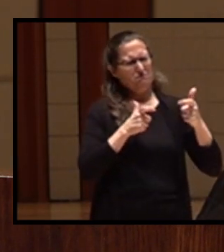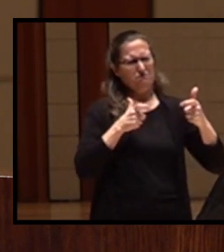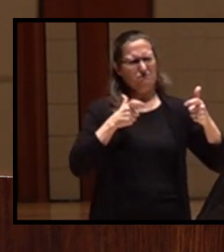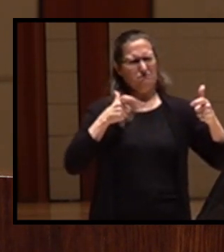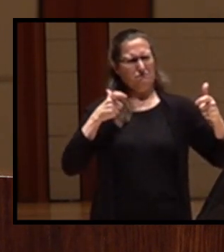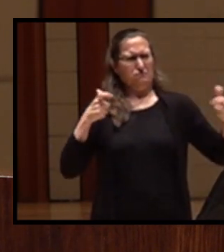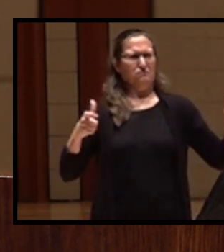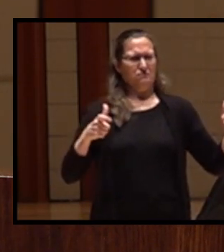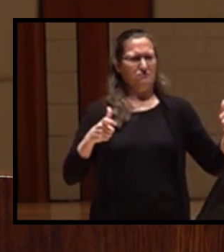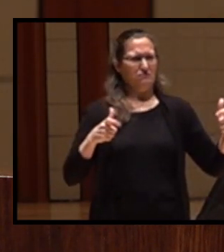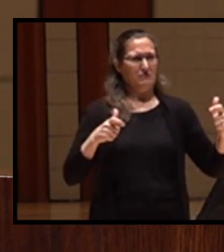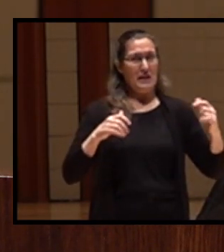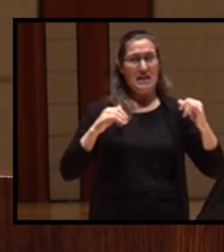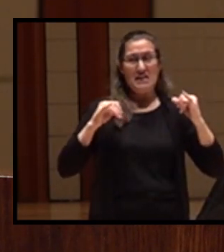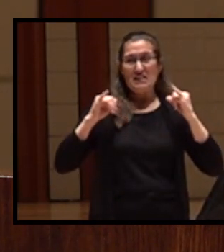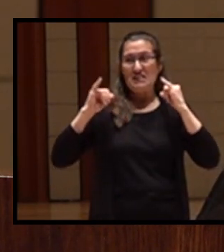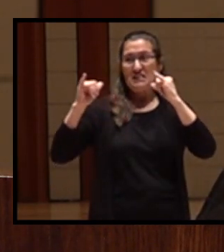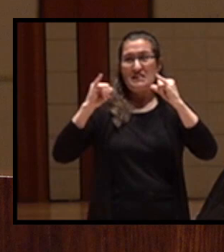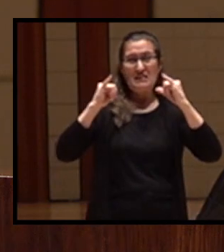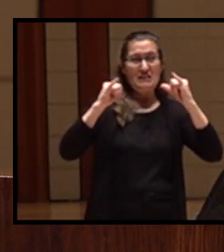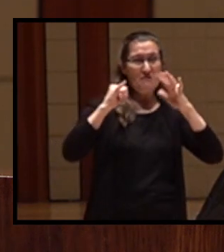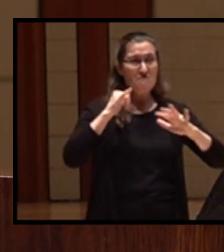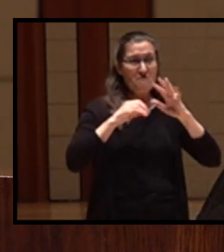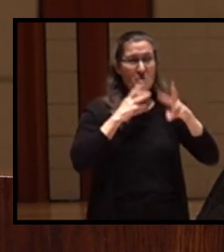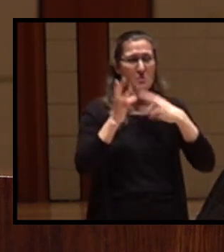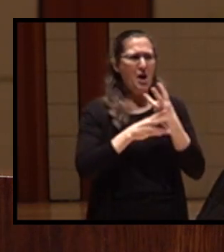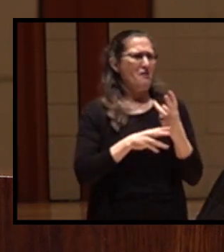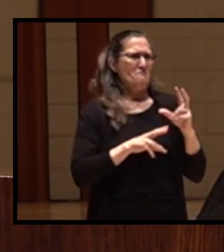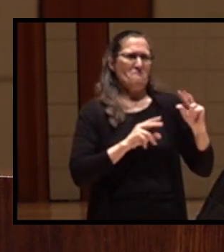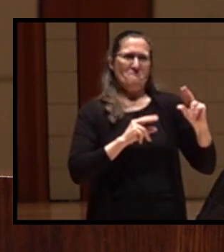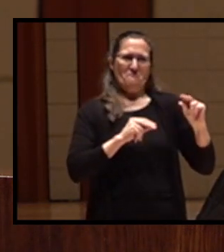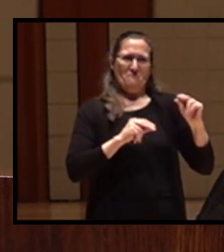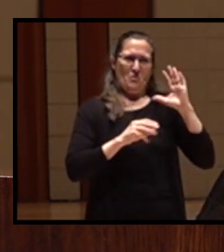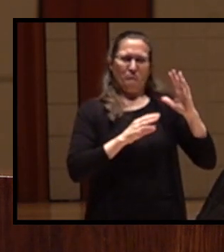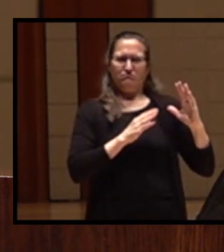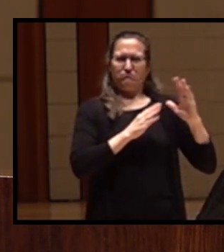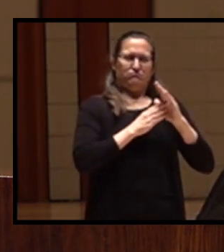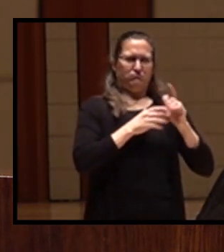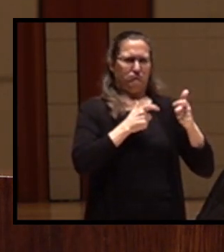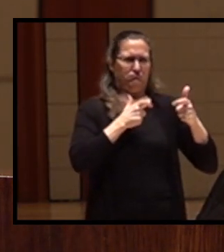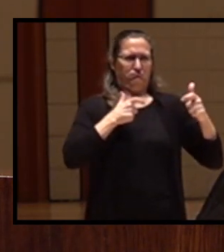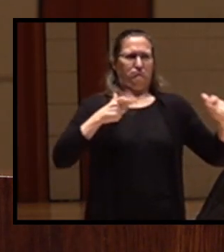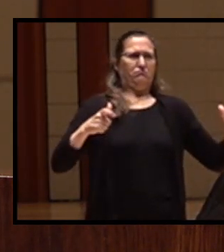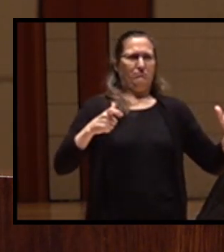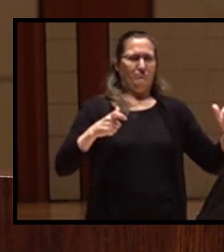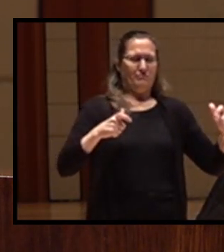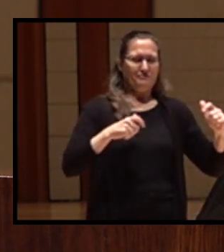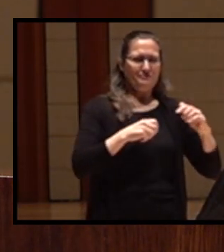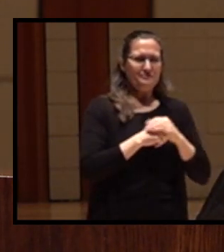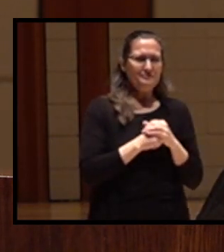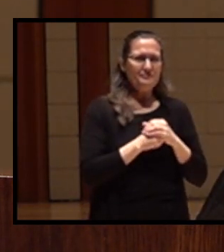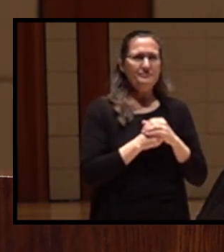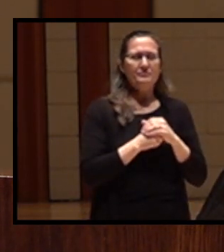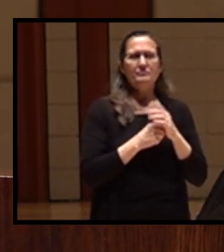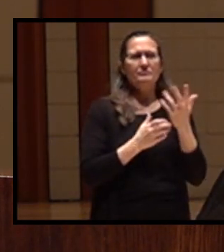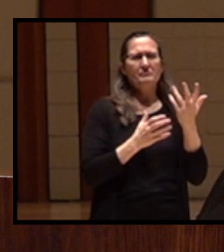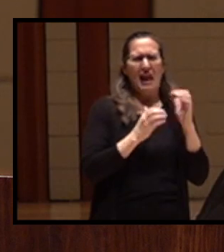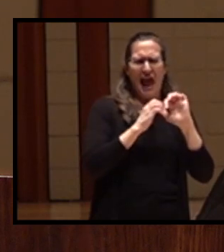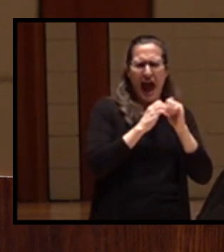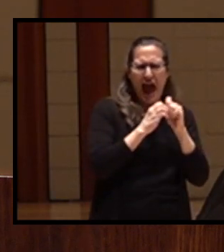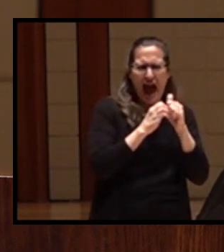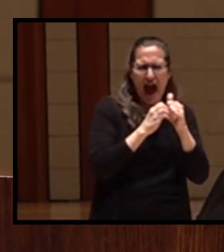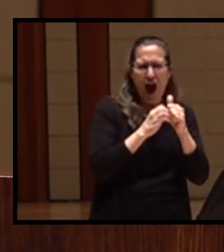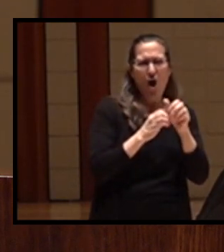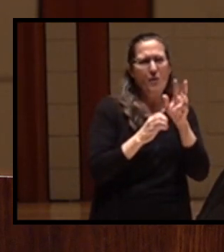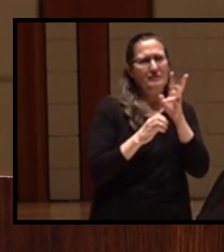world has never seen before, and such as will exist nowhere else on the globe. Irrigation is the